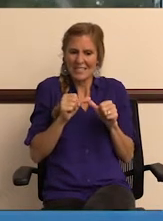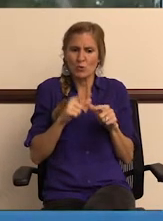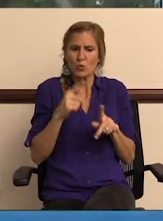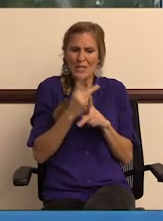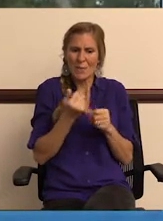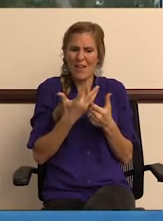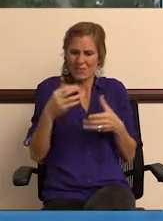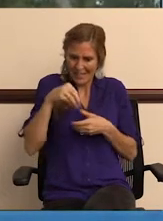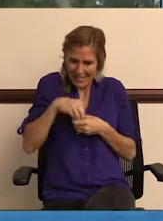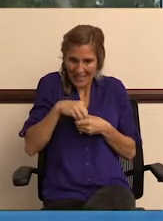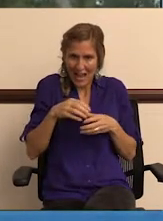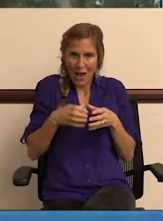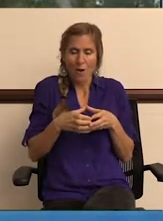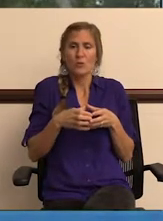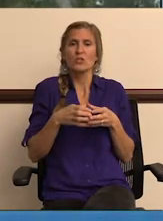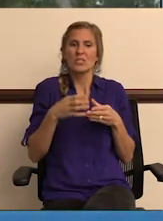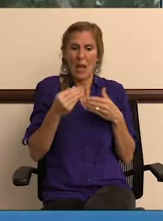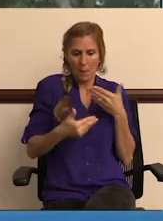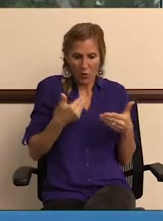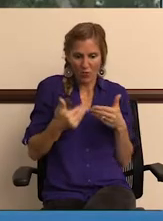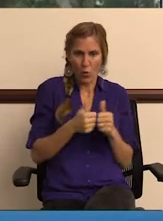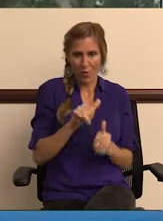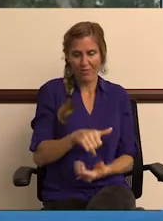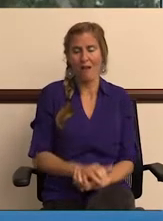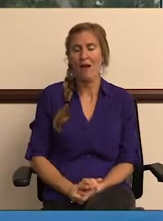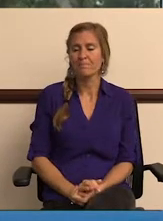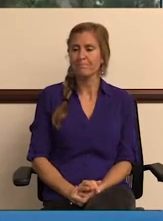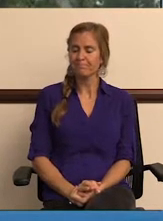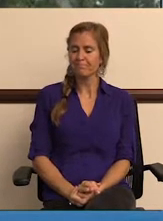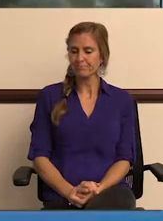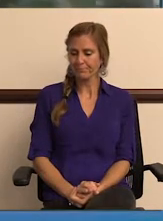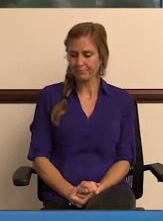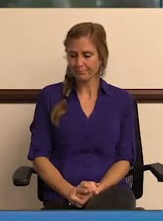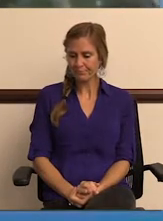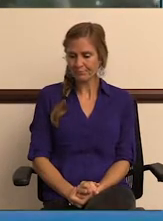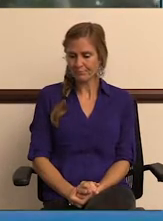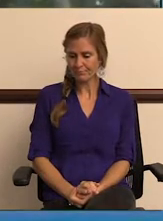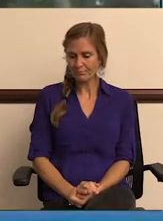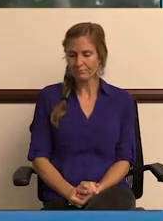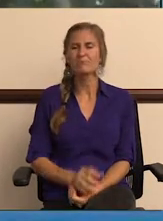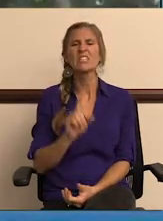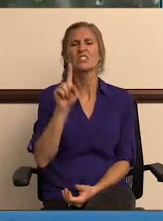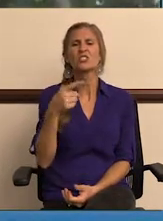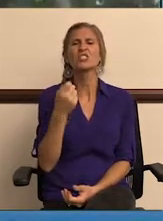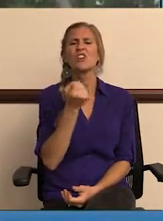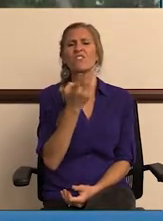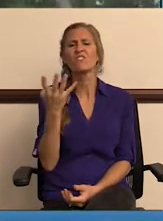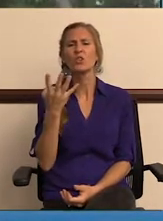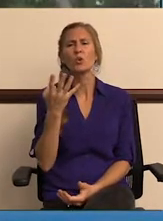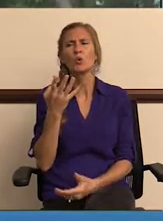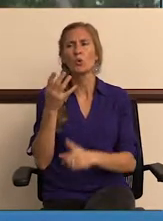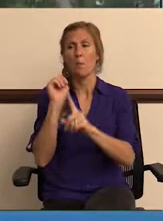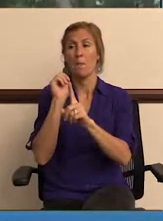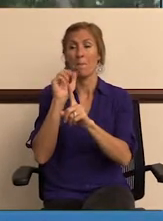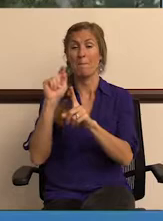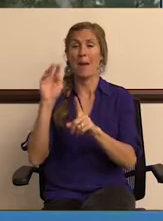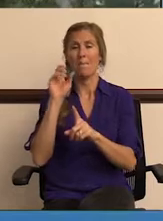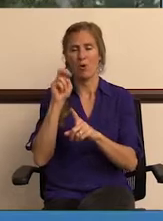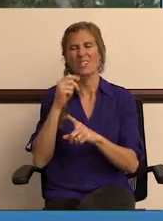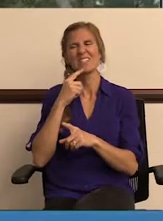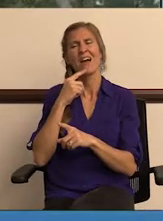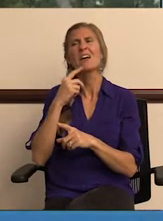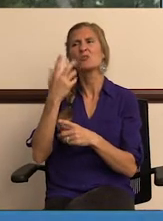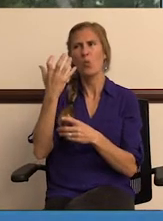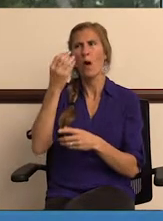to, you know, keep everything in-house and just move forward with that. So just a couple of takeaways from